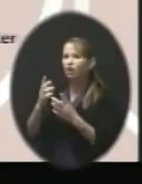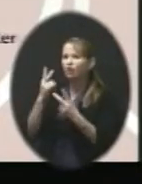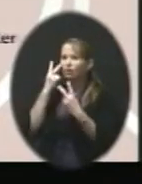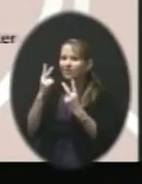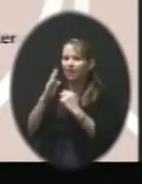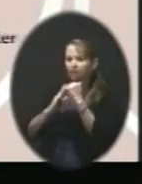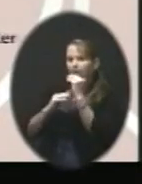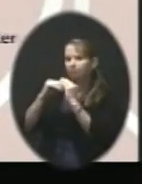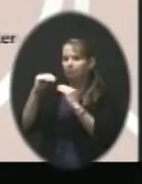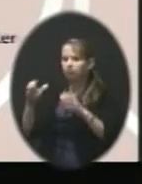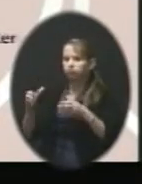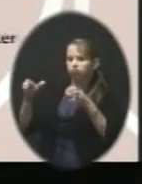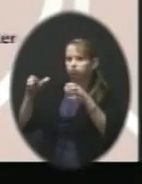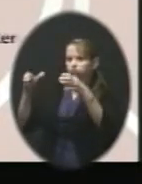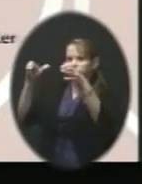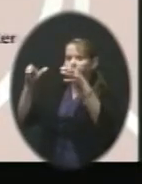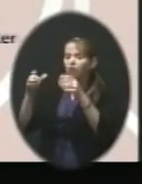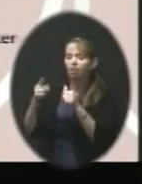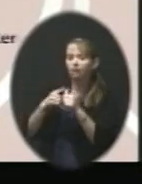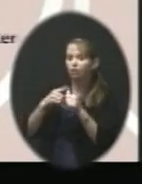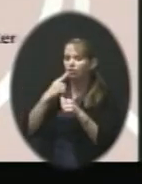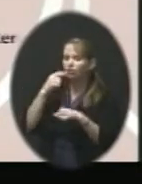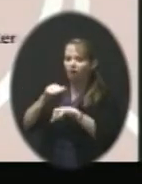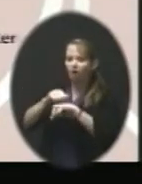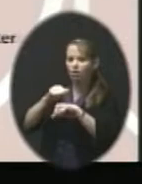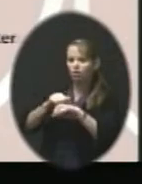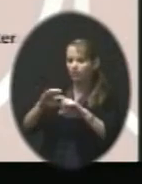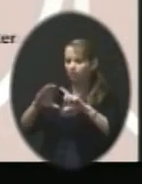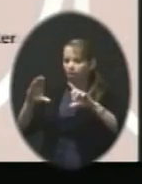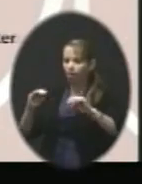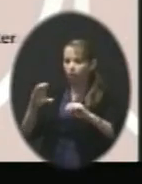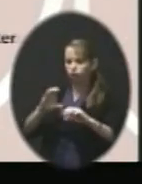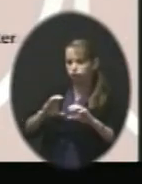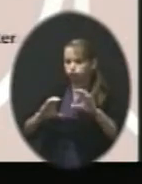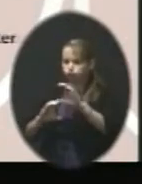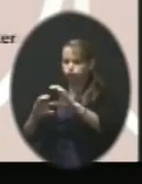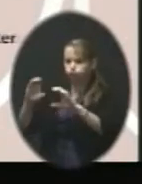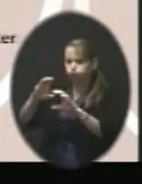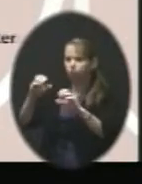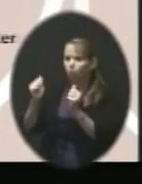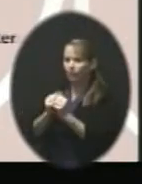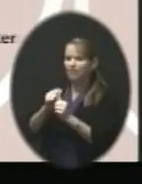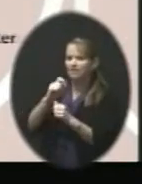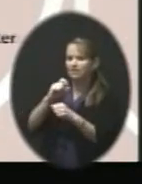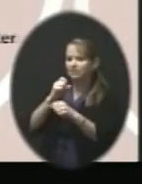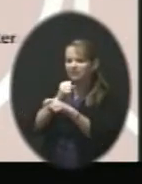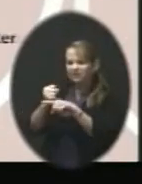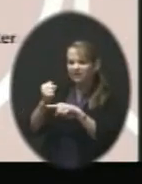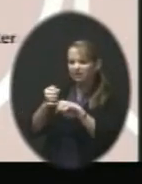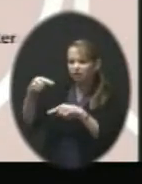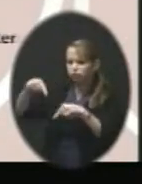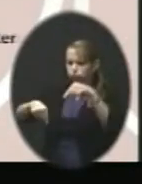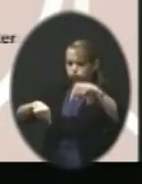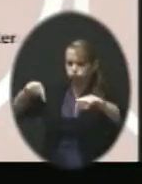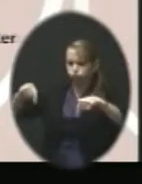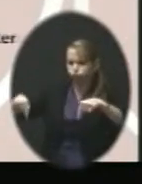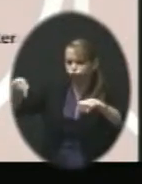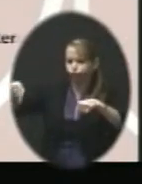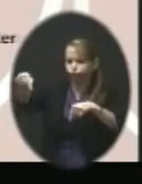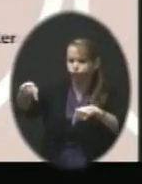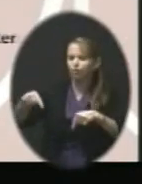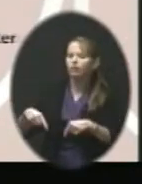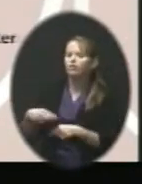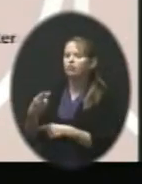The first thing that went up was the concrete block with lots of steel in it. That's where the actual hardware, the network will